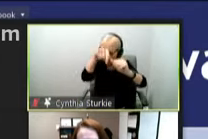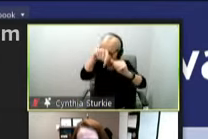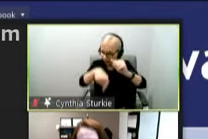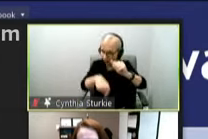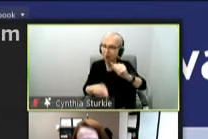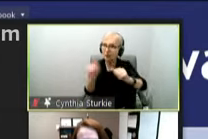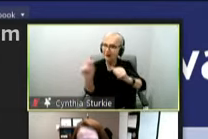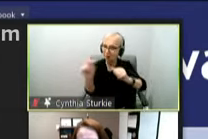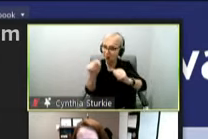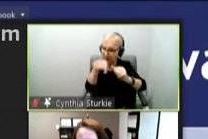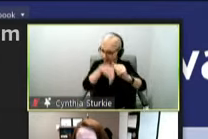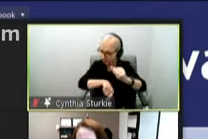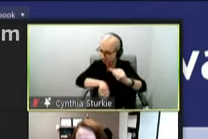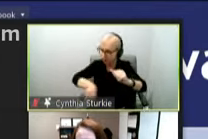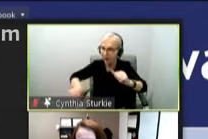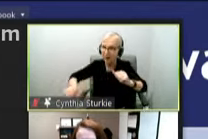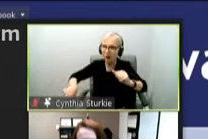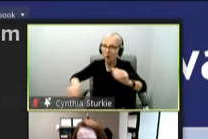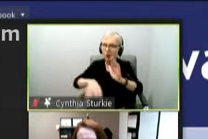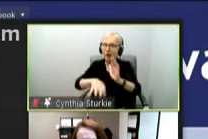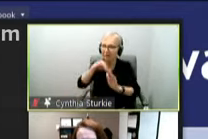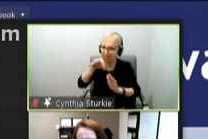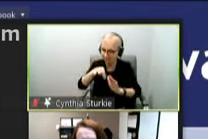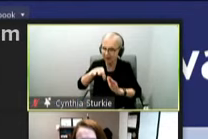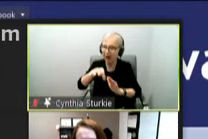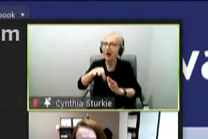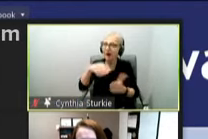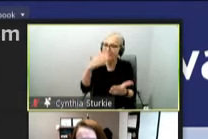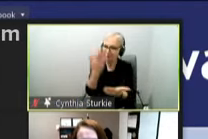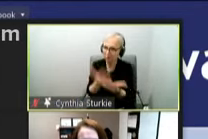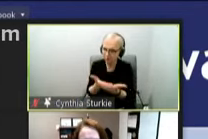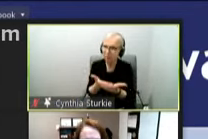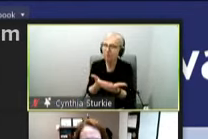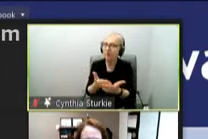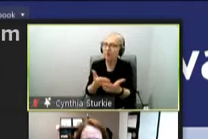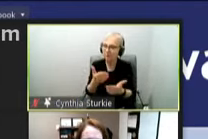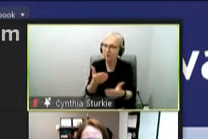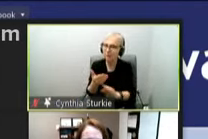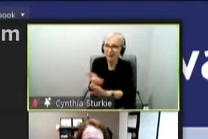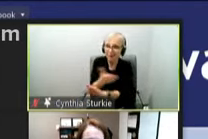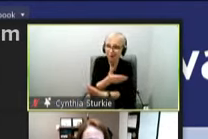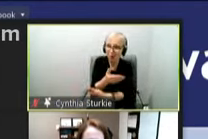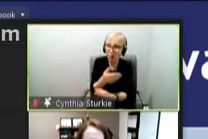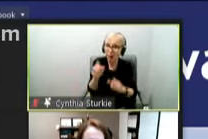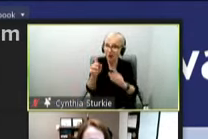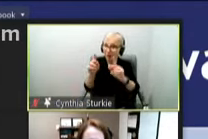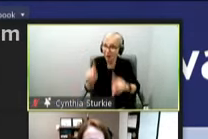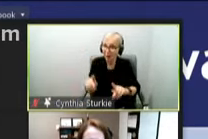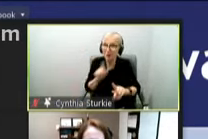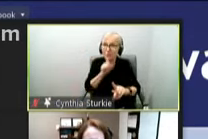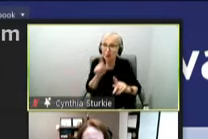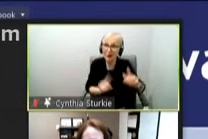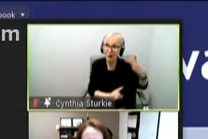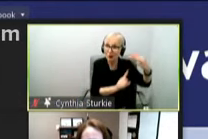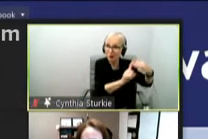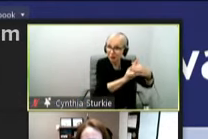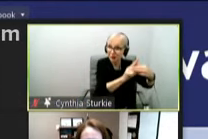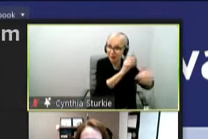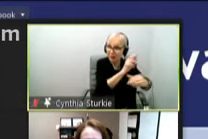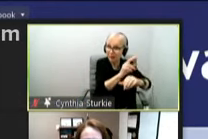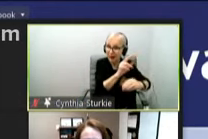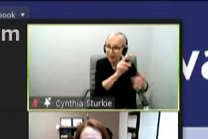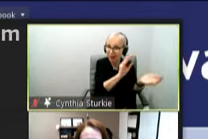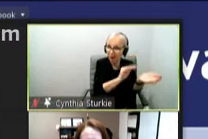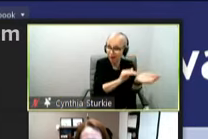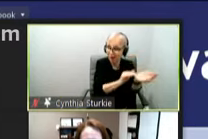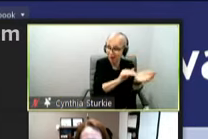to identify the presence of a virus in a community before we may have results from clinical testing. It also includes individuals